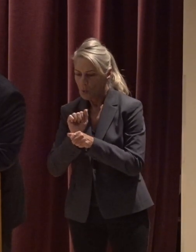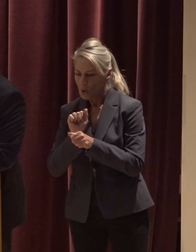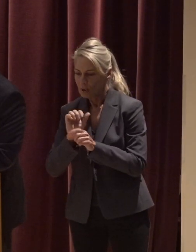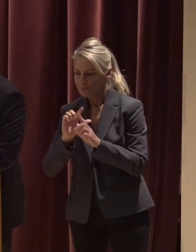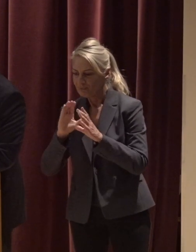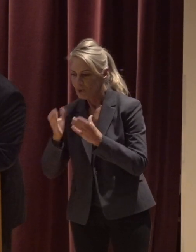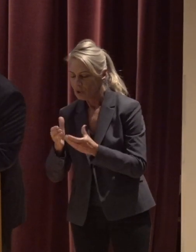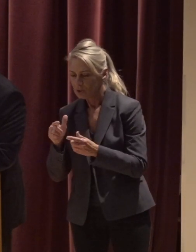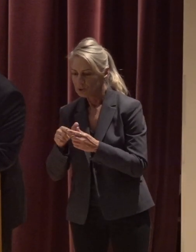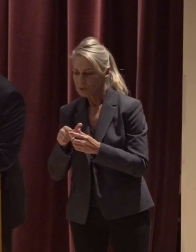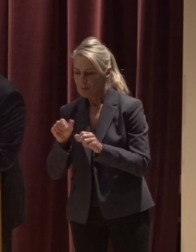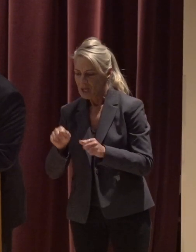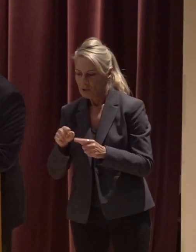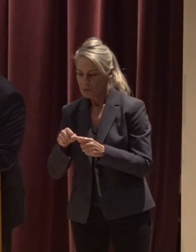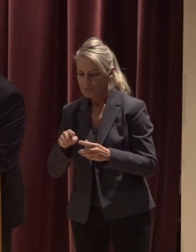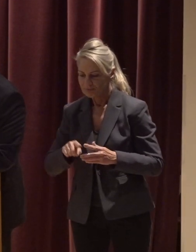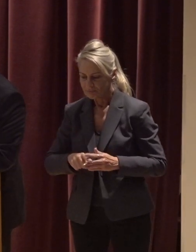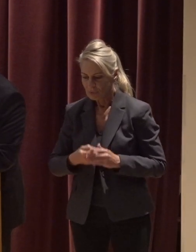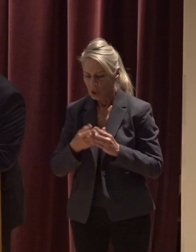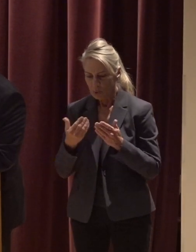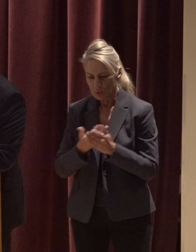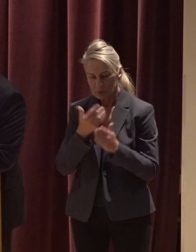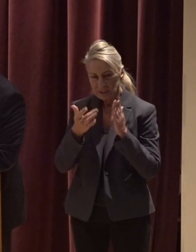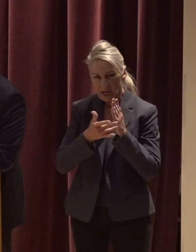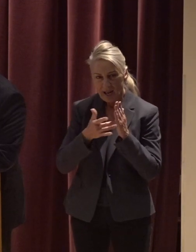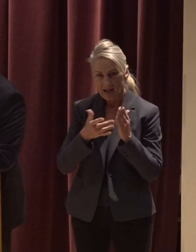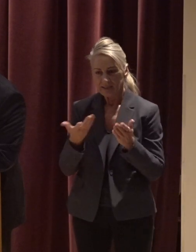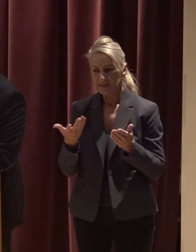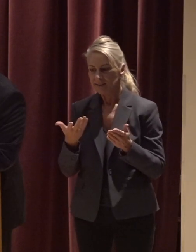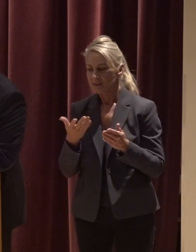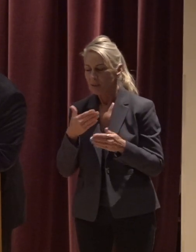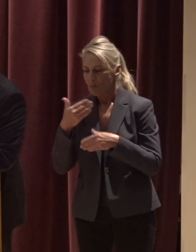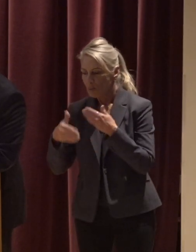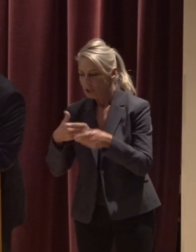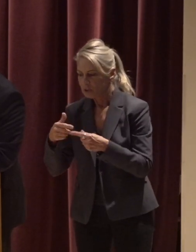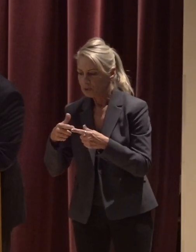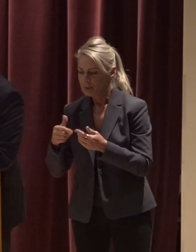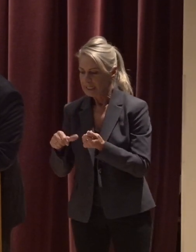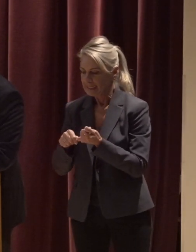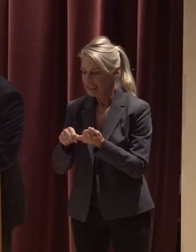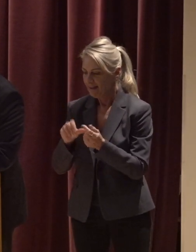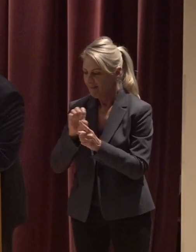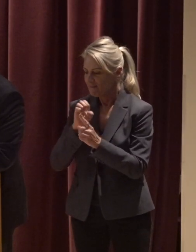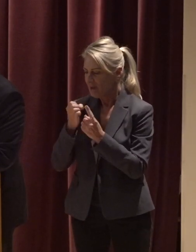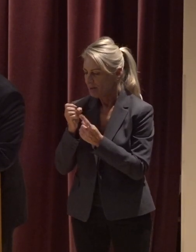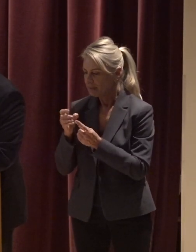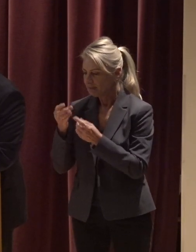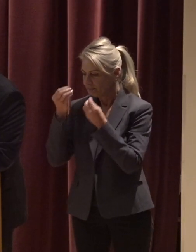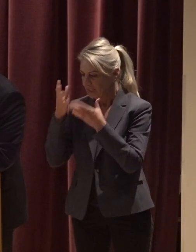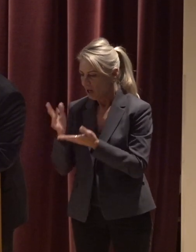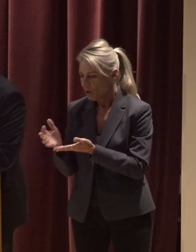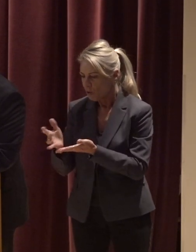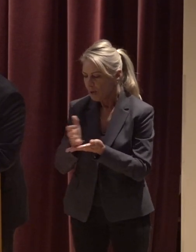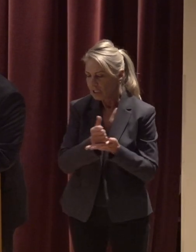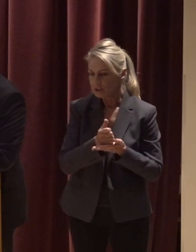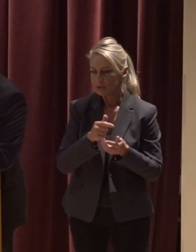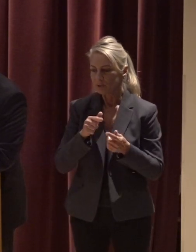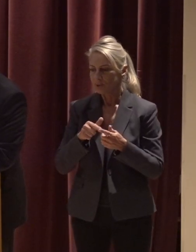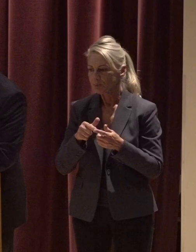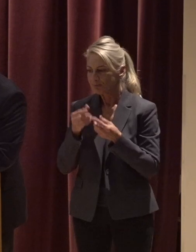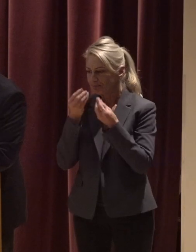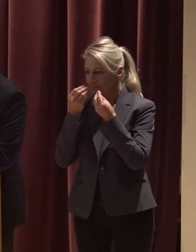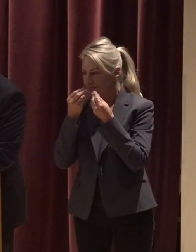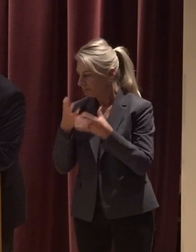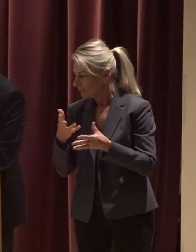the ability to incorporate new technologies and workflow processes To assist in environmental data collection to inform responsible